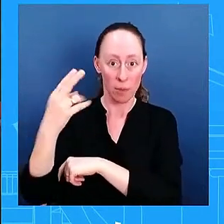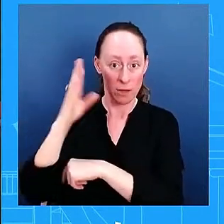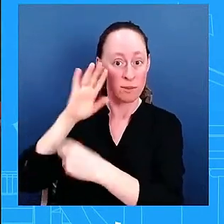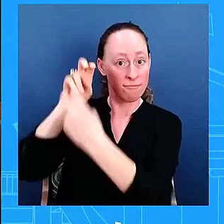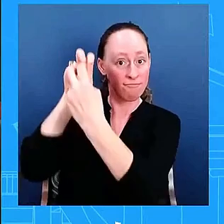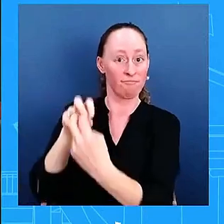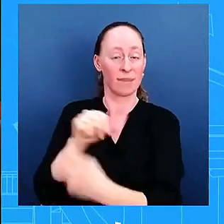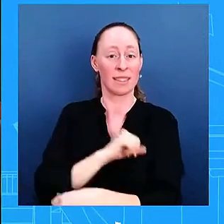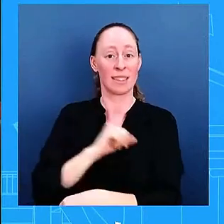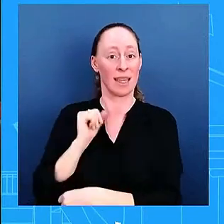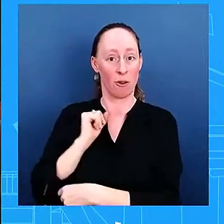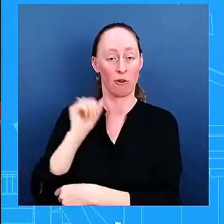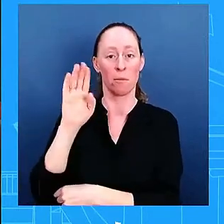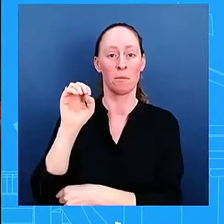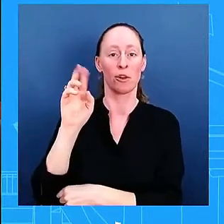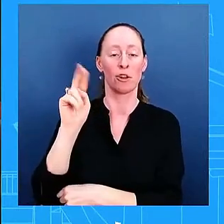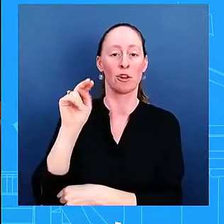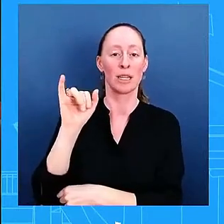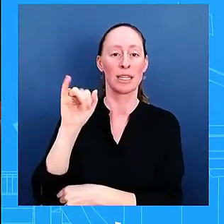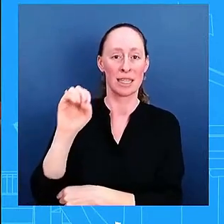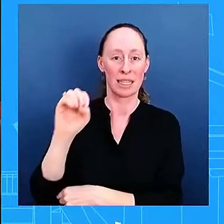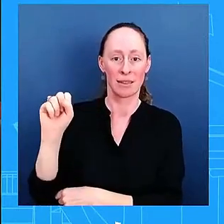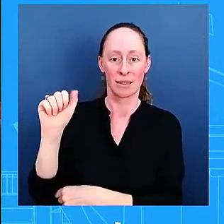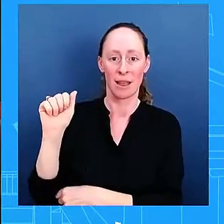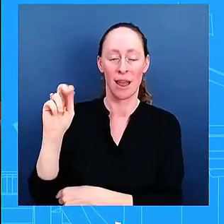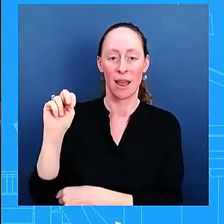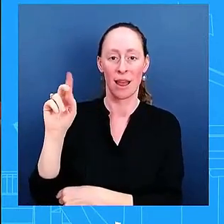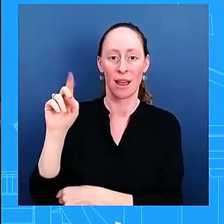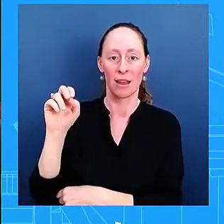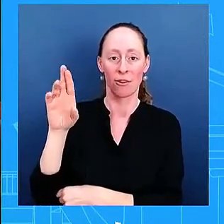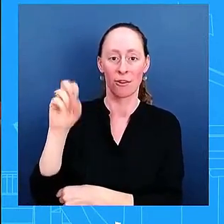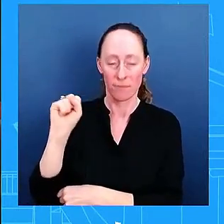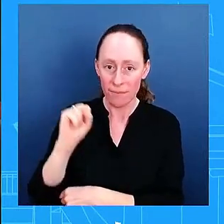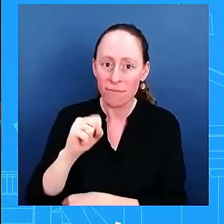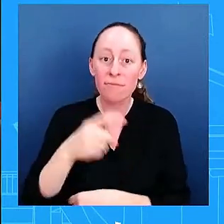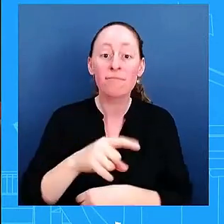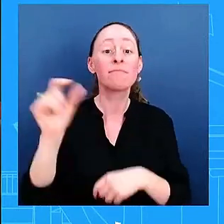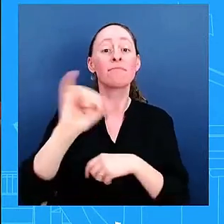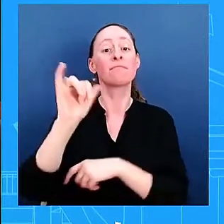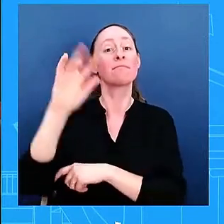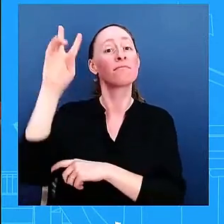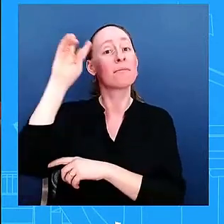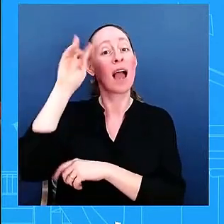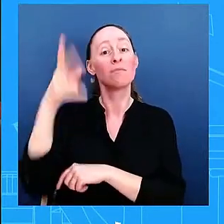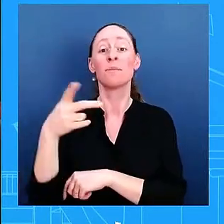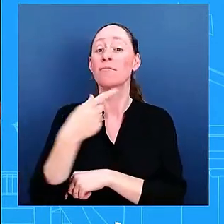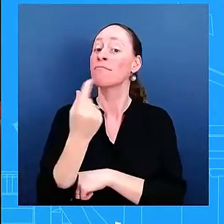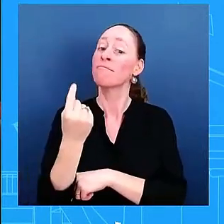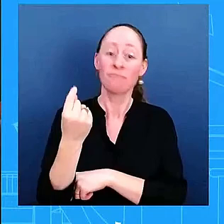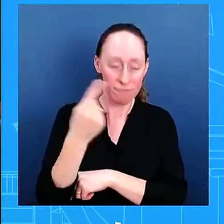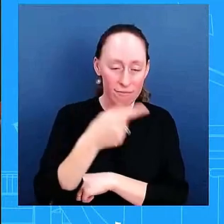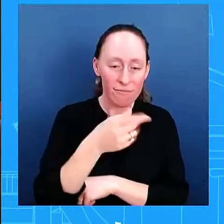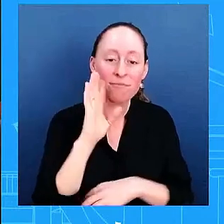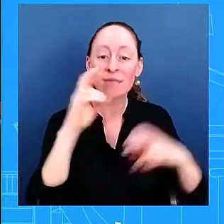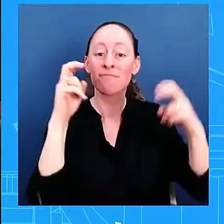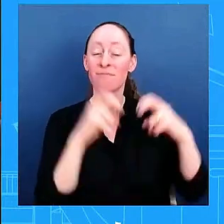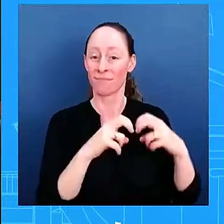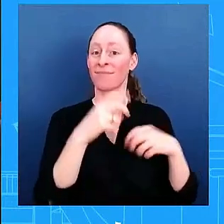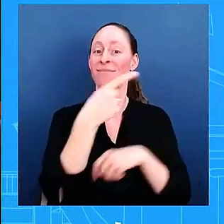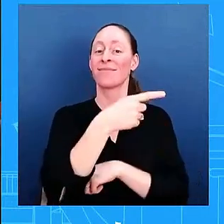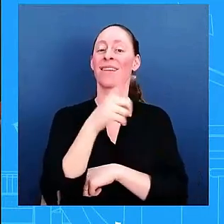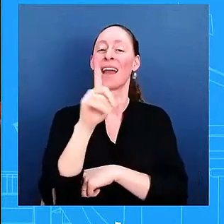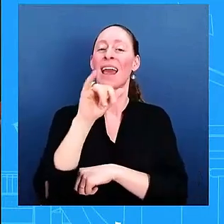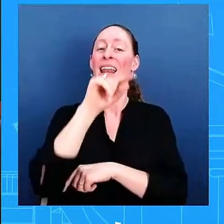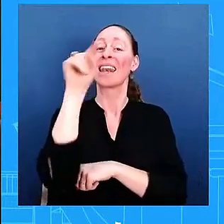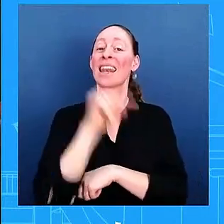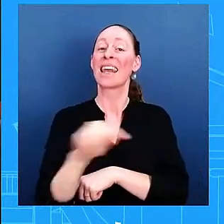who today is appearing at a campaign event with republican liz cheney i'm wondering if you could just talk about the rationale um of the presidents